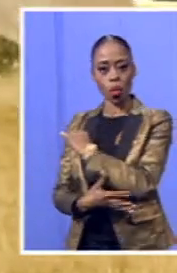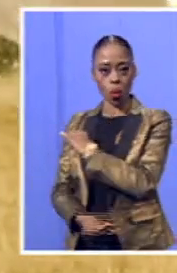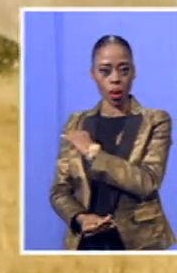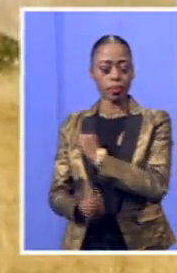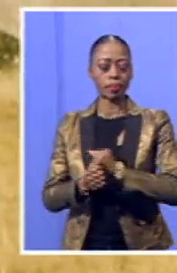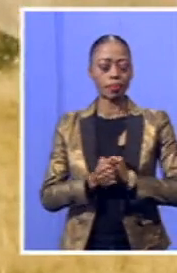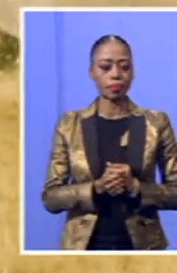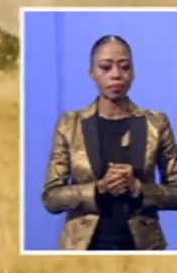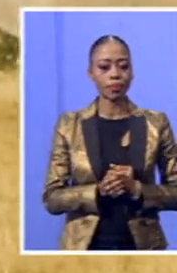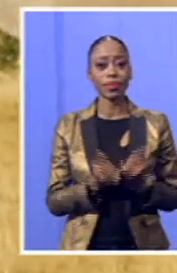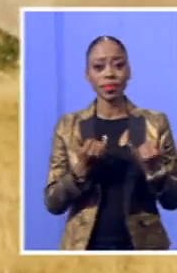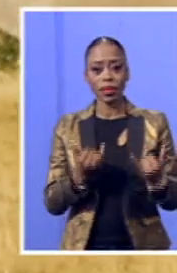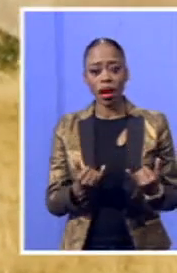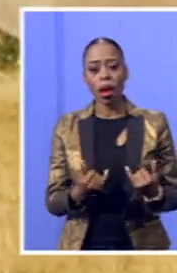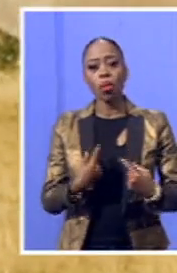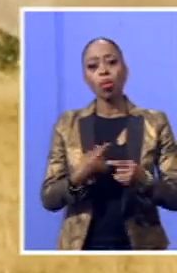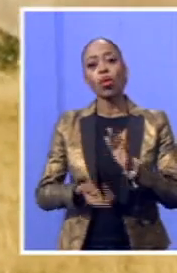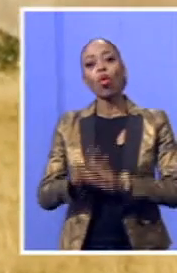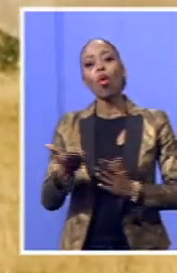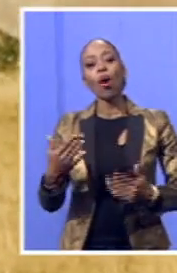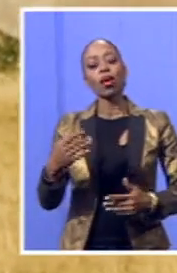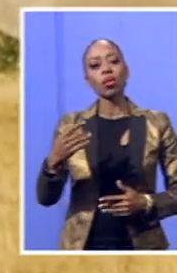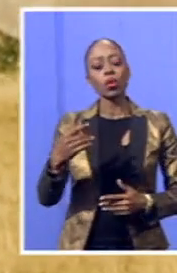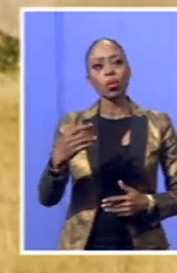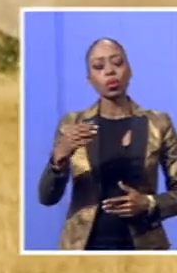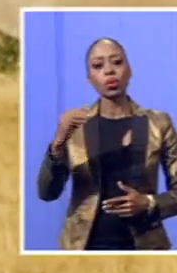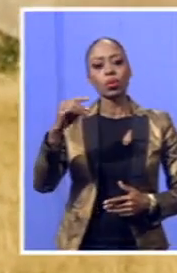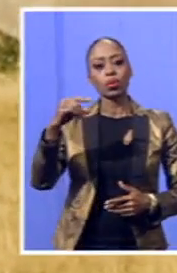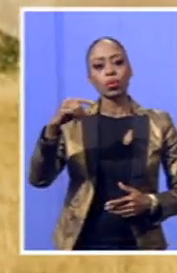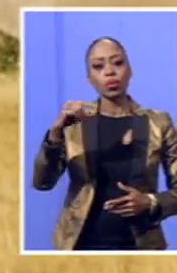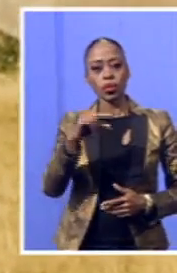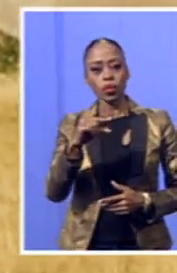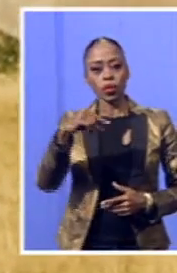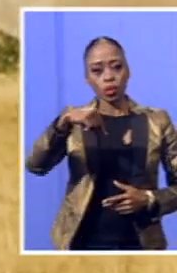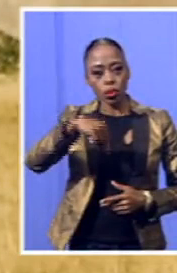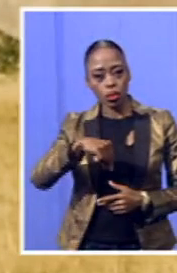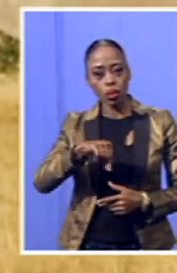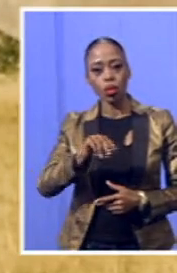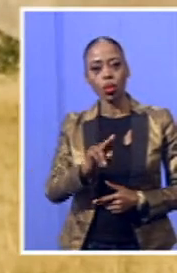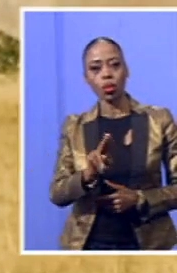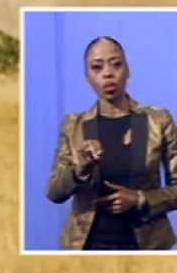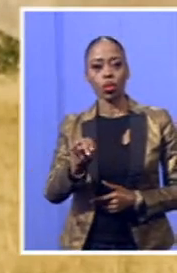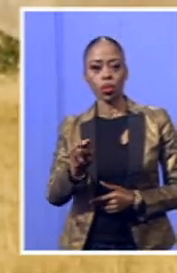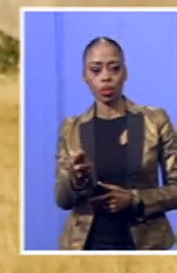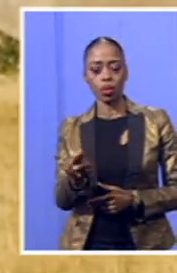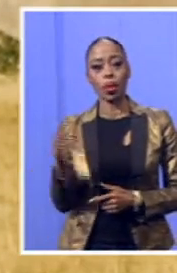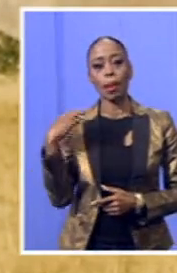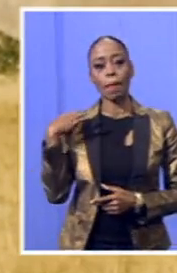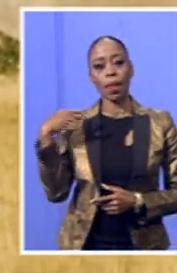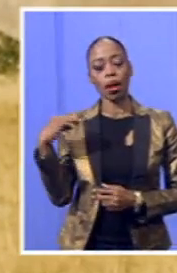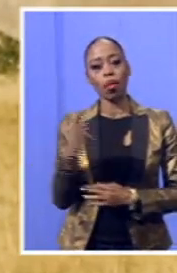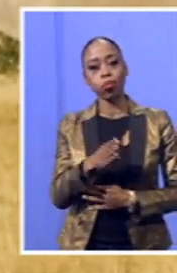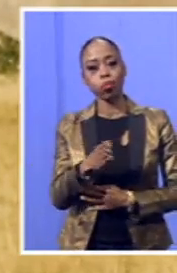will also be rushing to Unu, where the minister of agriculture, Umamu Togo Didiza, is